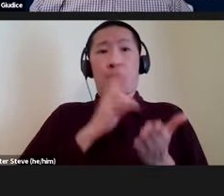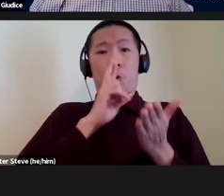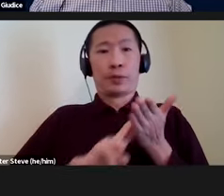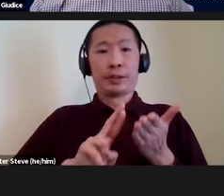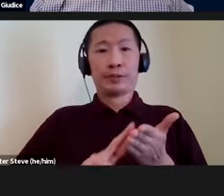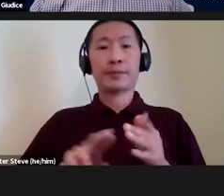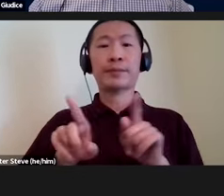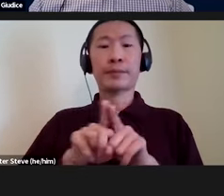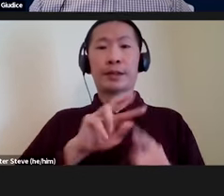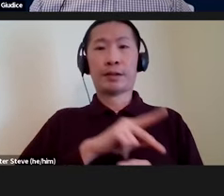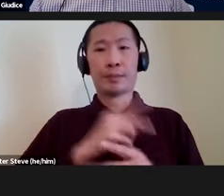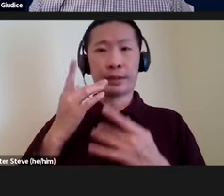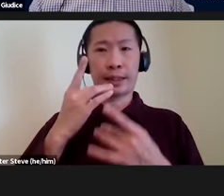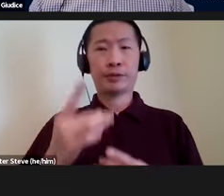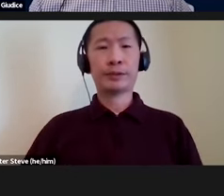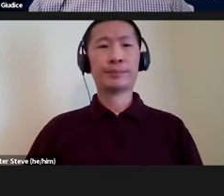It's also a personal interest.